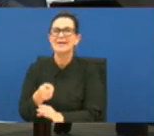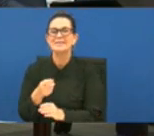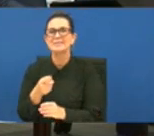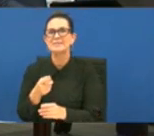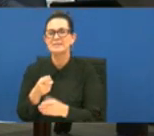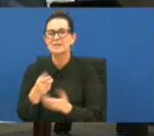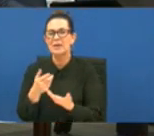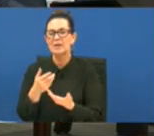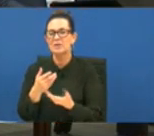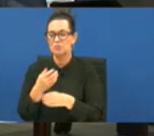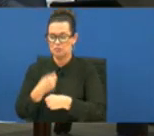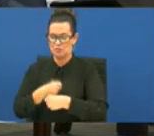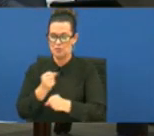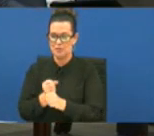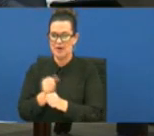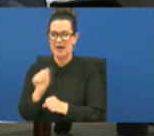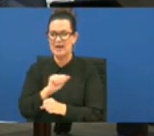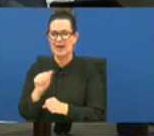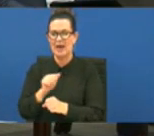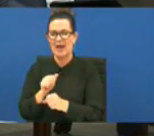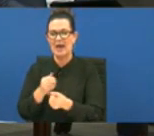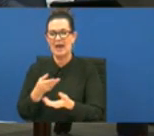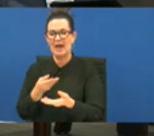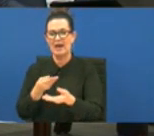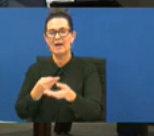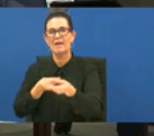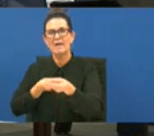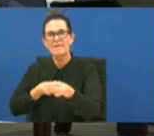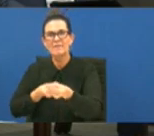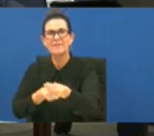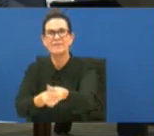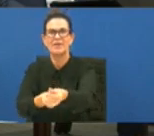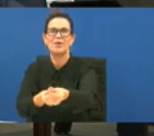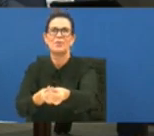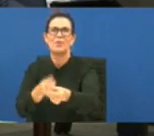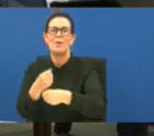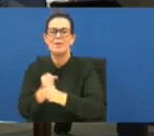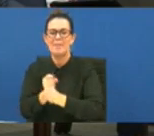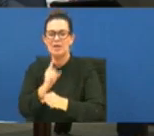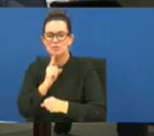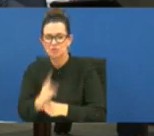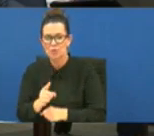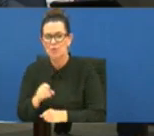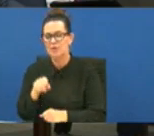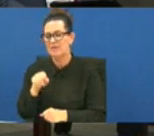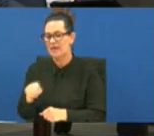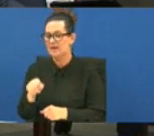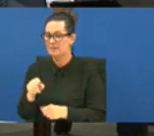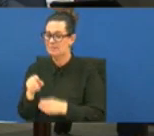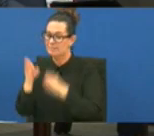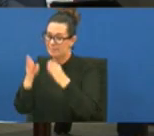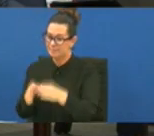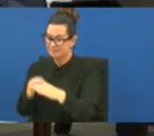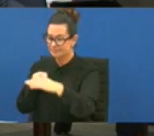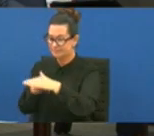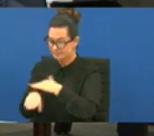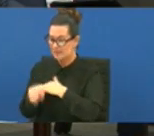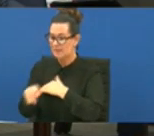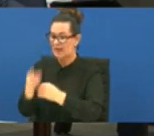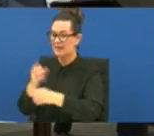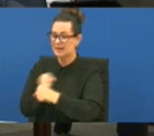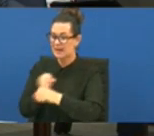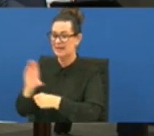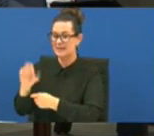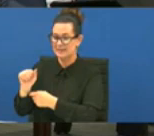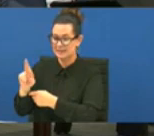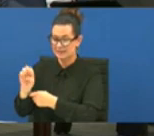flow um to ensure that we're able to make sure that the individuals that come to the facility uh get get the care that they need